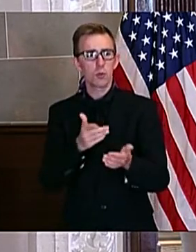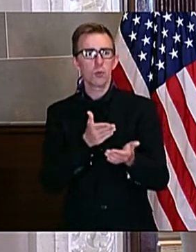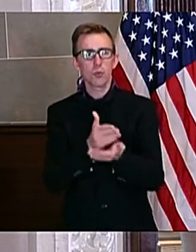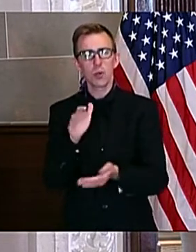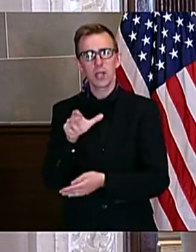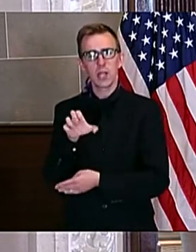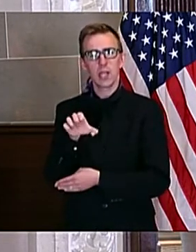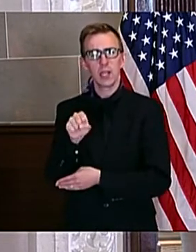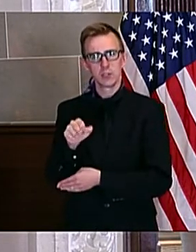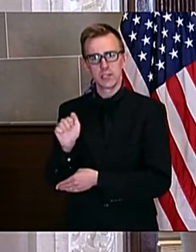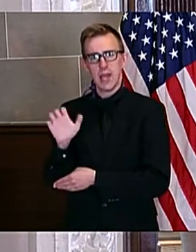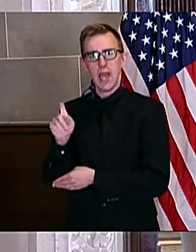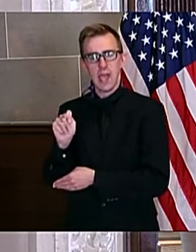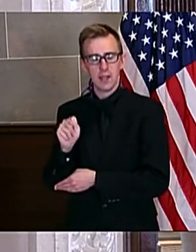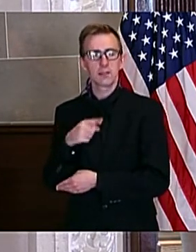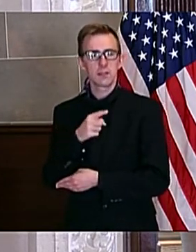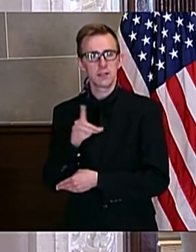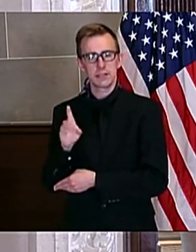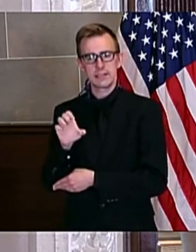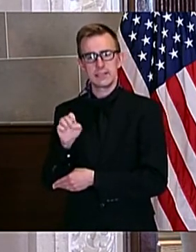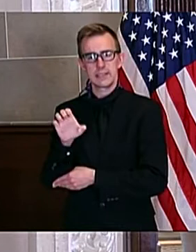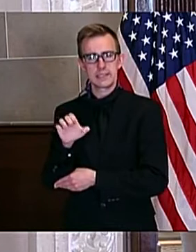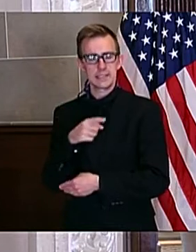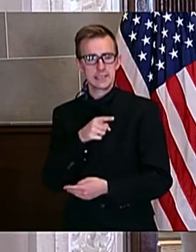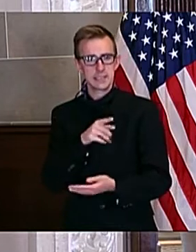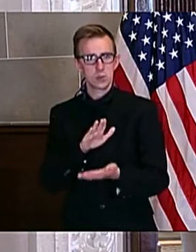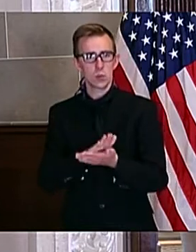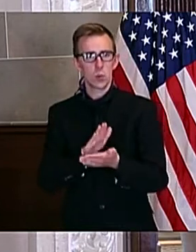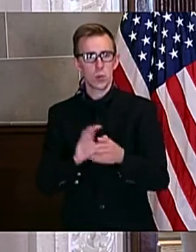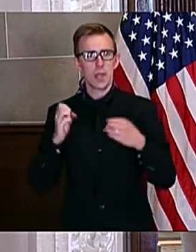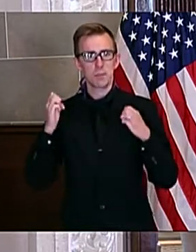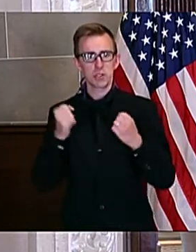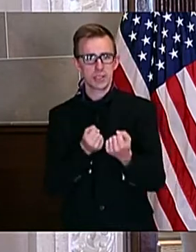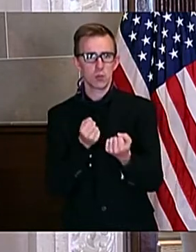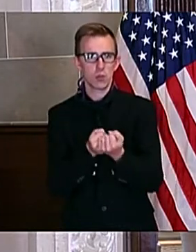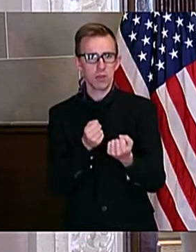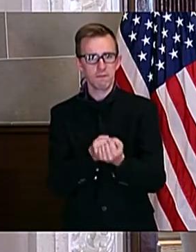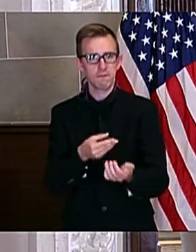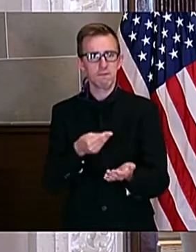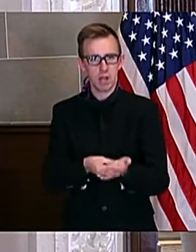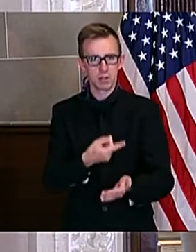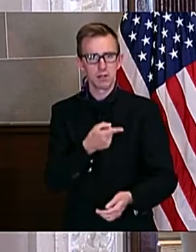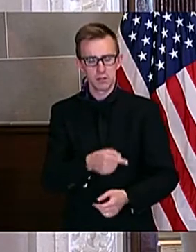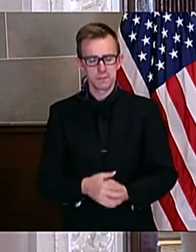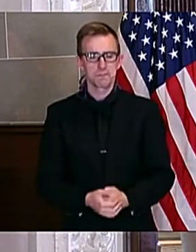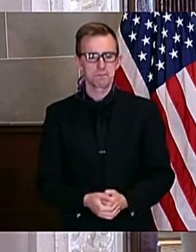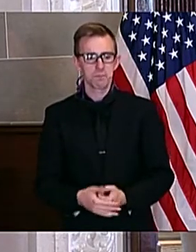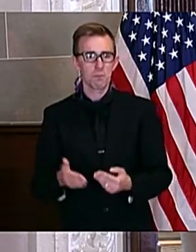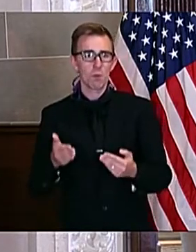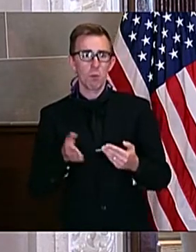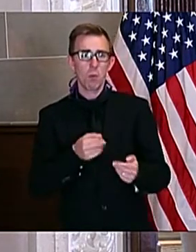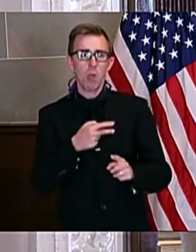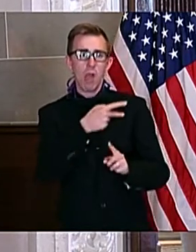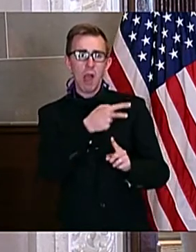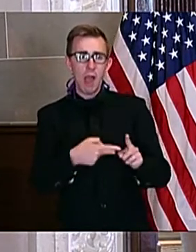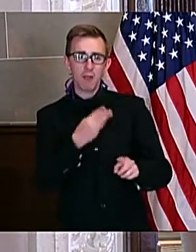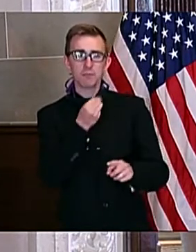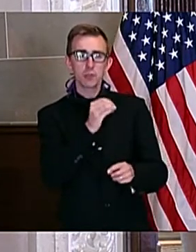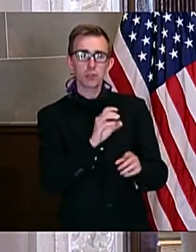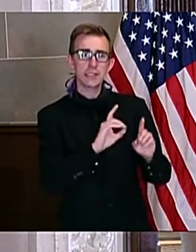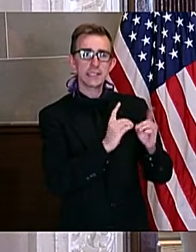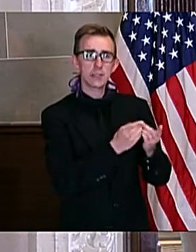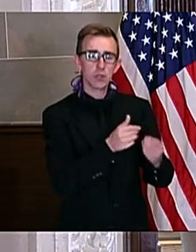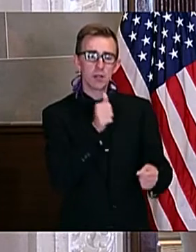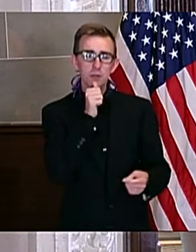CARES Act and the Elementary and Secondary School Emergency Relief Fund. Nearly half of Missouri's districts and charter